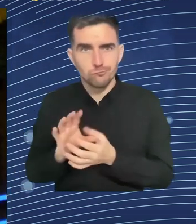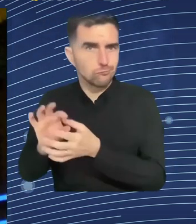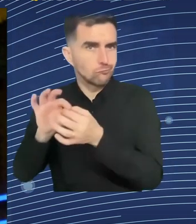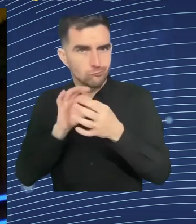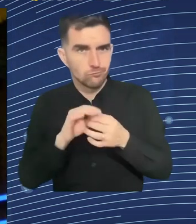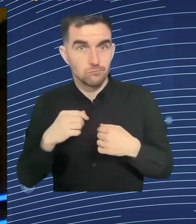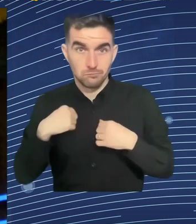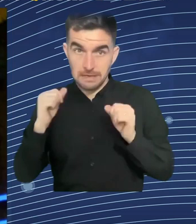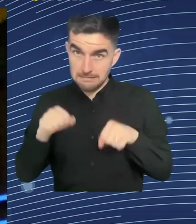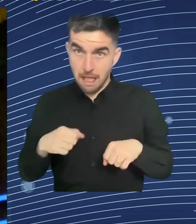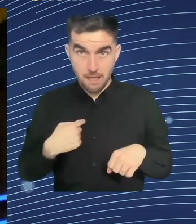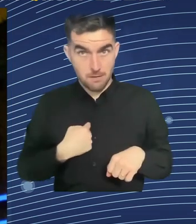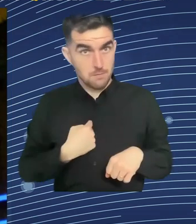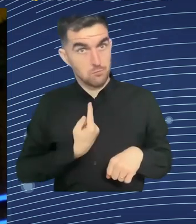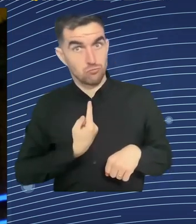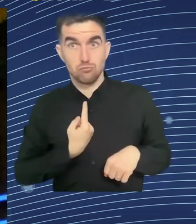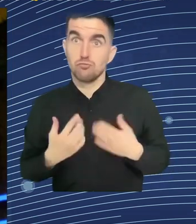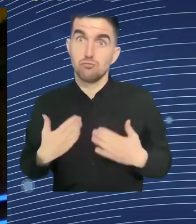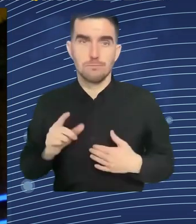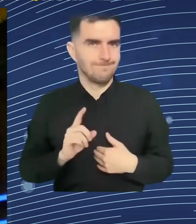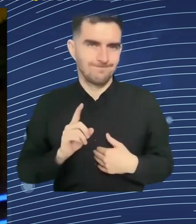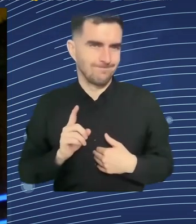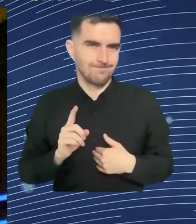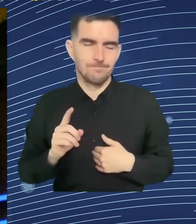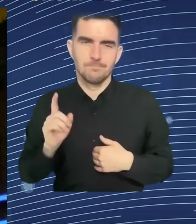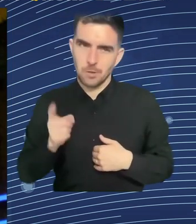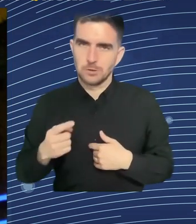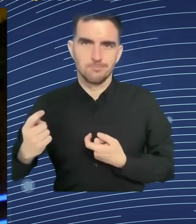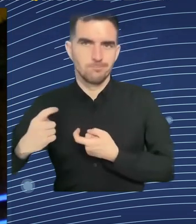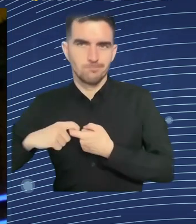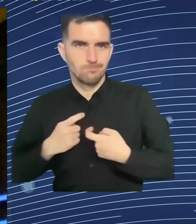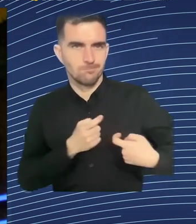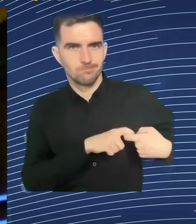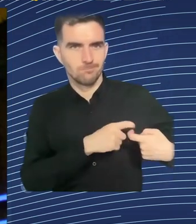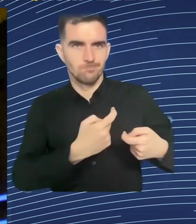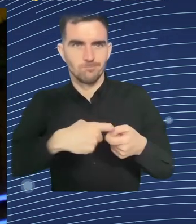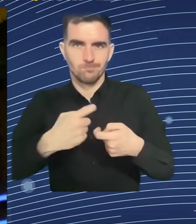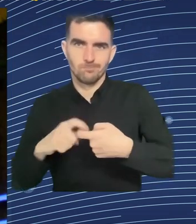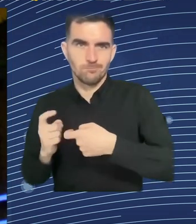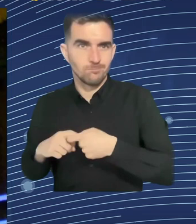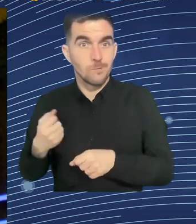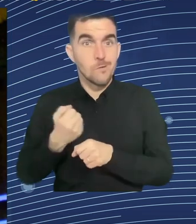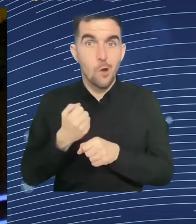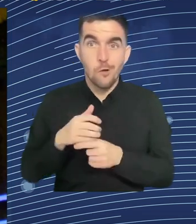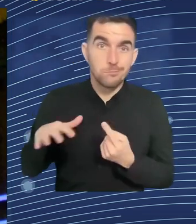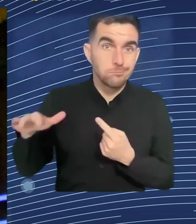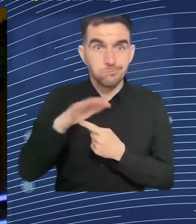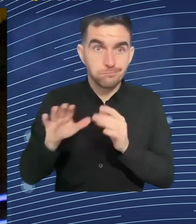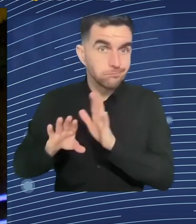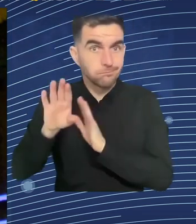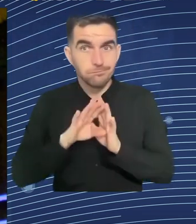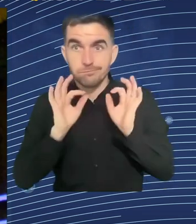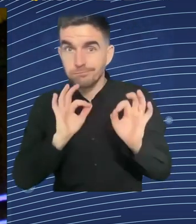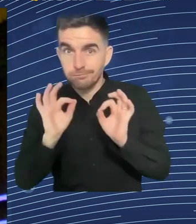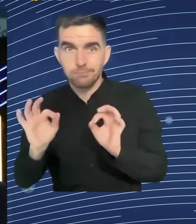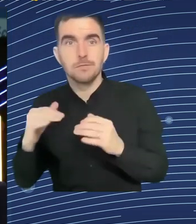To give you just one example, Paul-Emploi in France. So only by putting together multi-stakeholder partnerships we can, I think, re-skill the number of people we need to